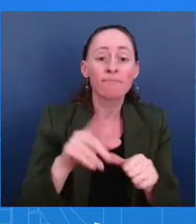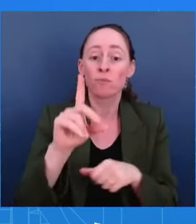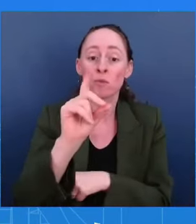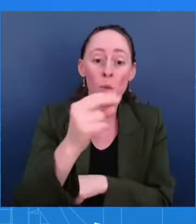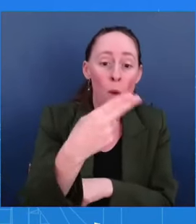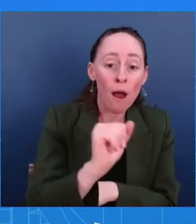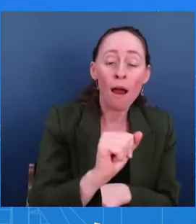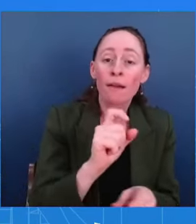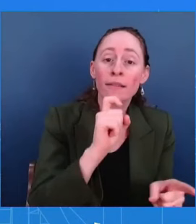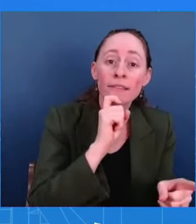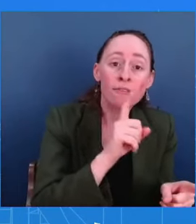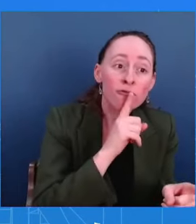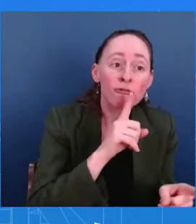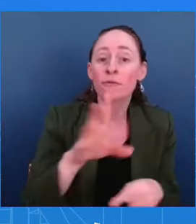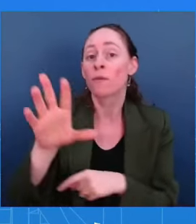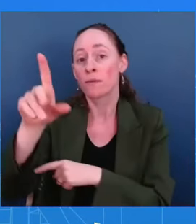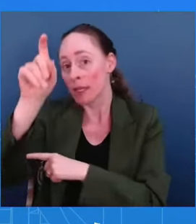lapsed.